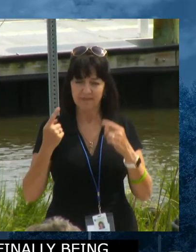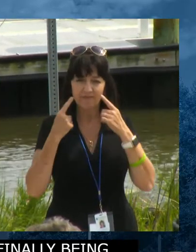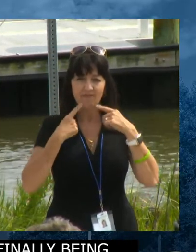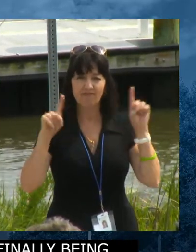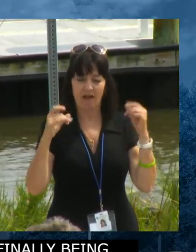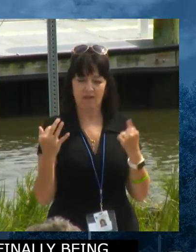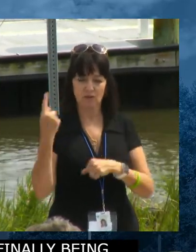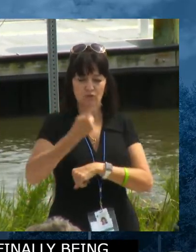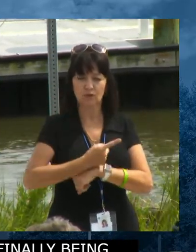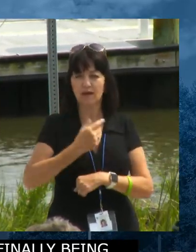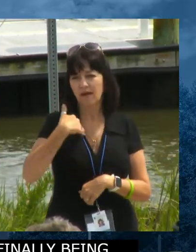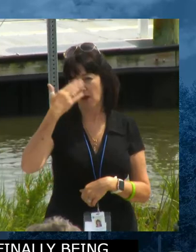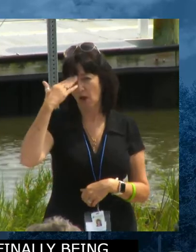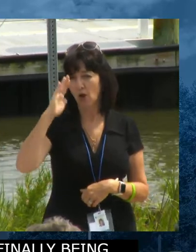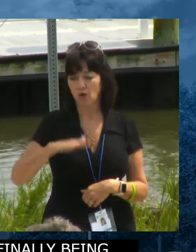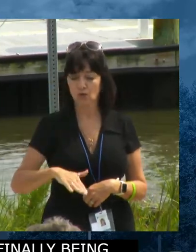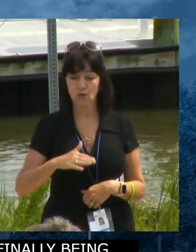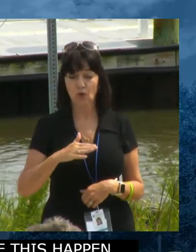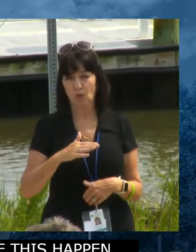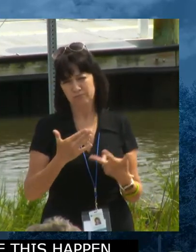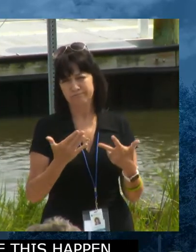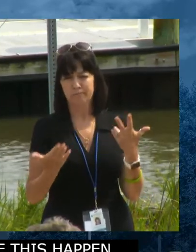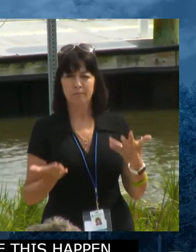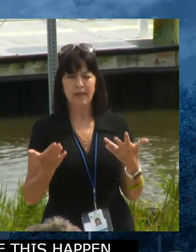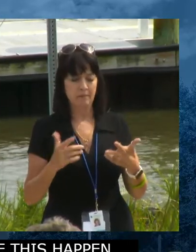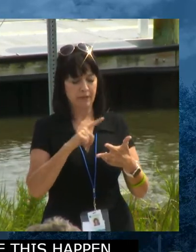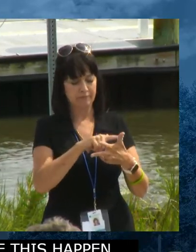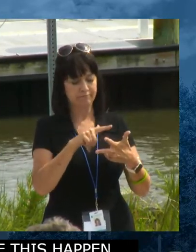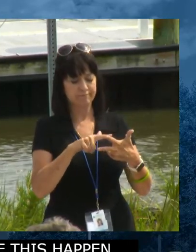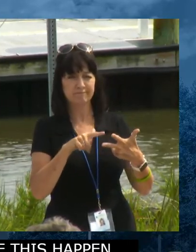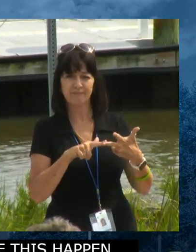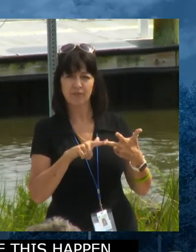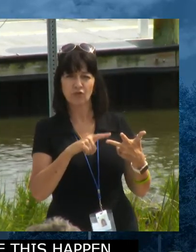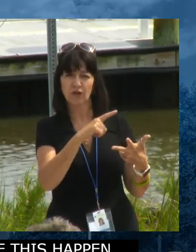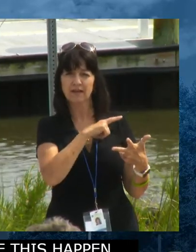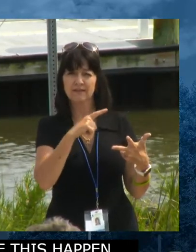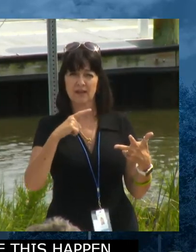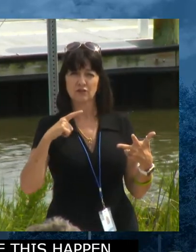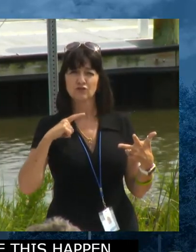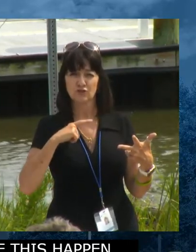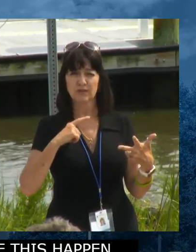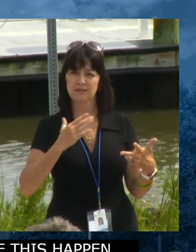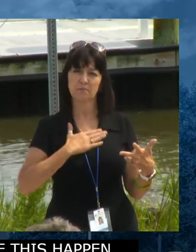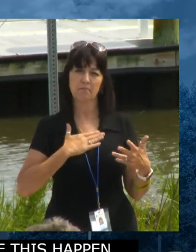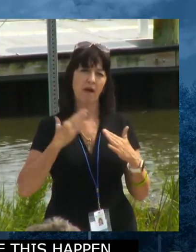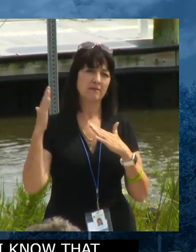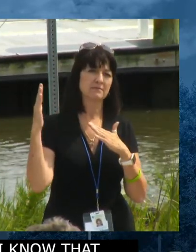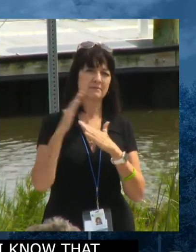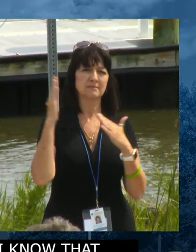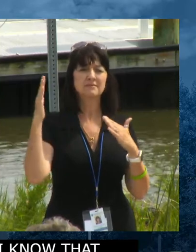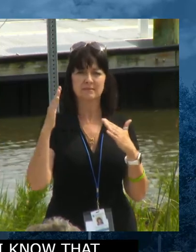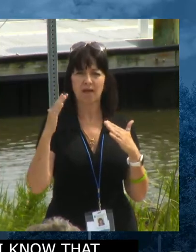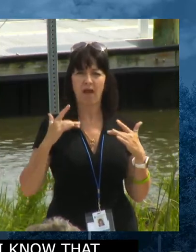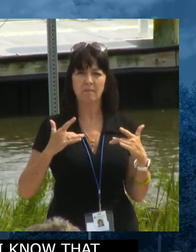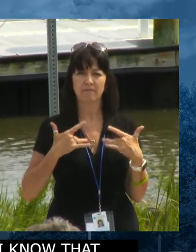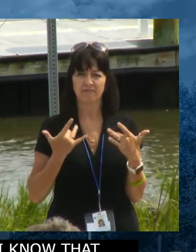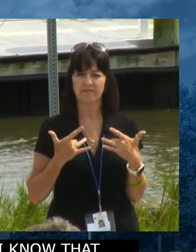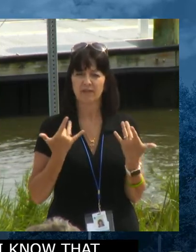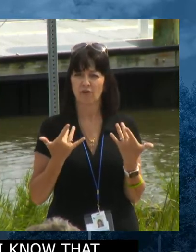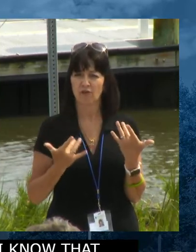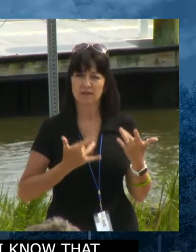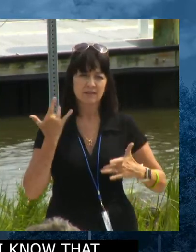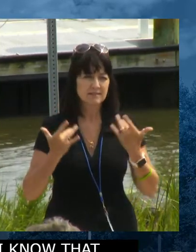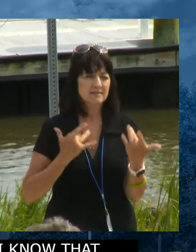three pieces of legislation in my lifetime that I've done in Lake Hall, and this is going to rank up there with the top three. And it wasn't my baby,